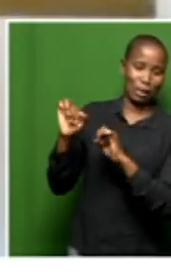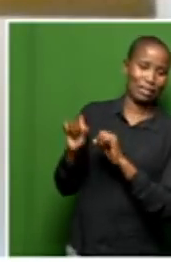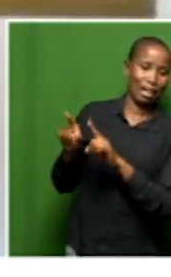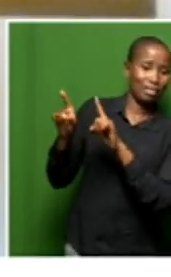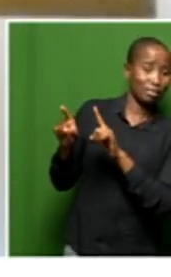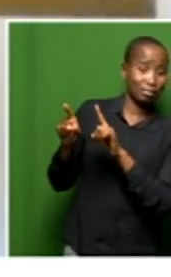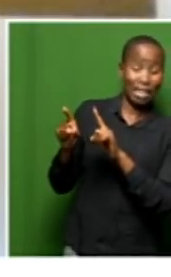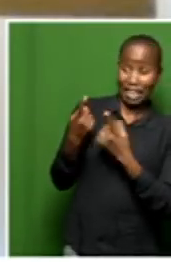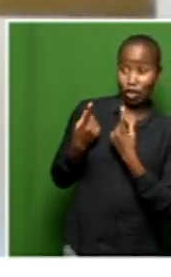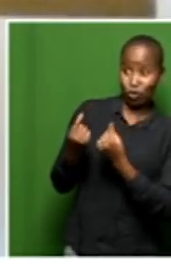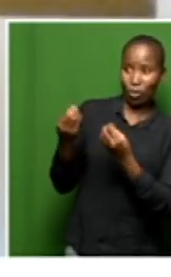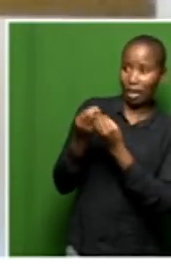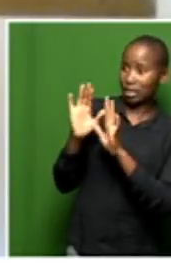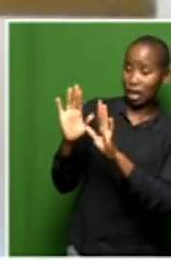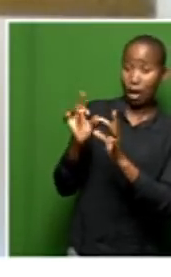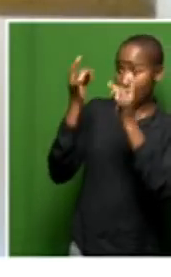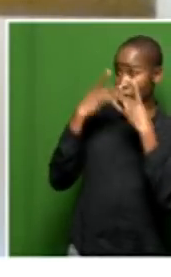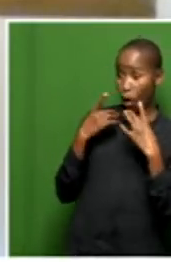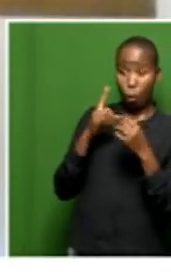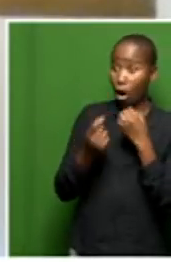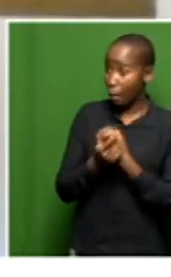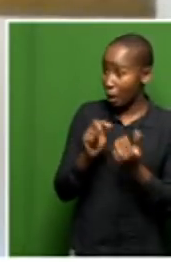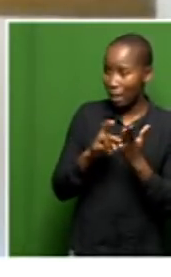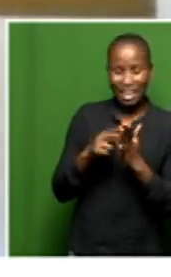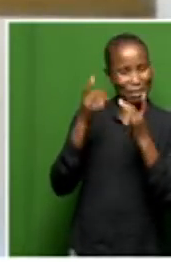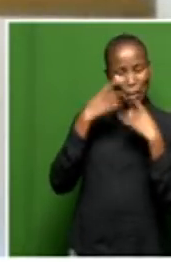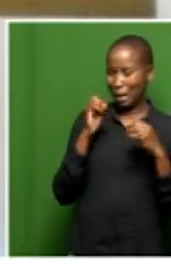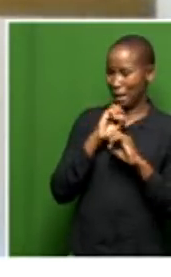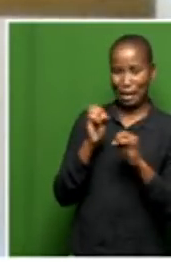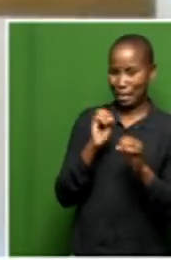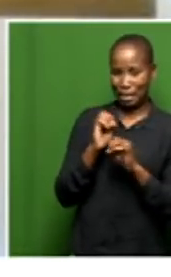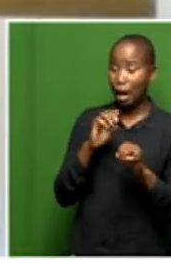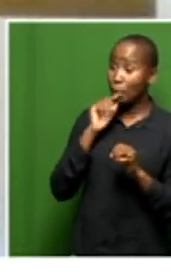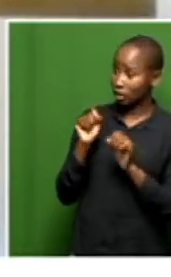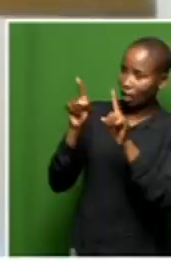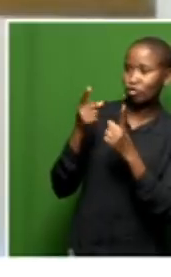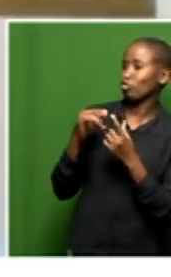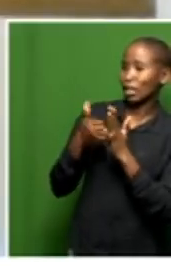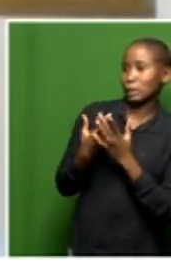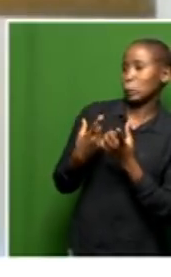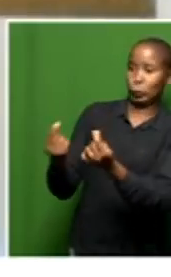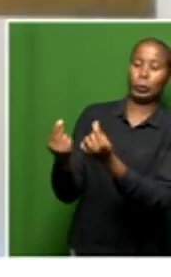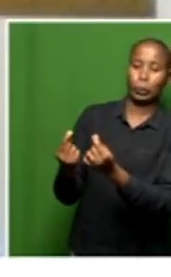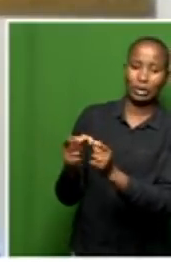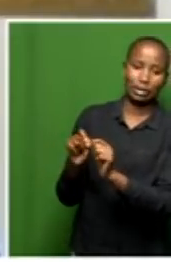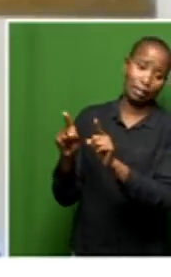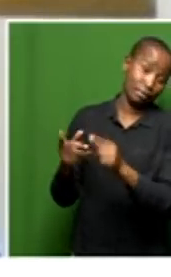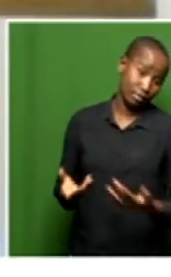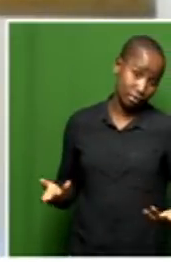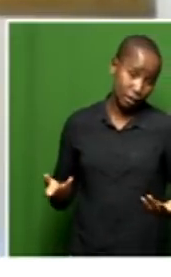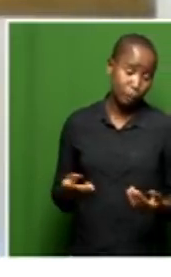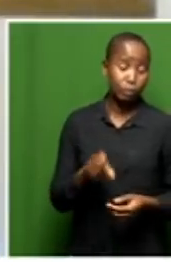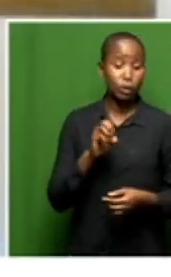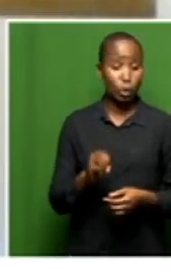at their time. We are not informed of what they are doing, who is doing it, what it's costing. So our